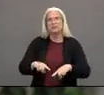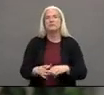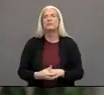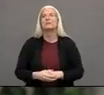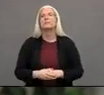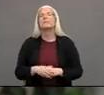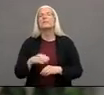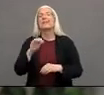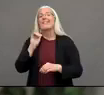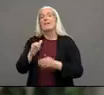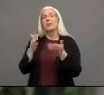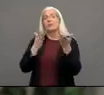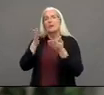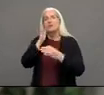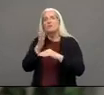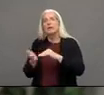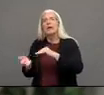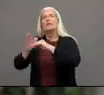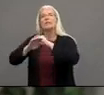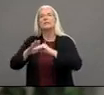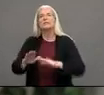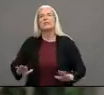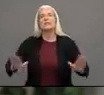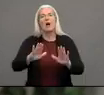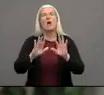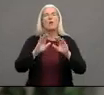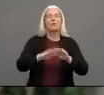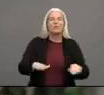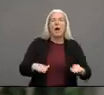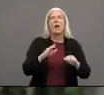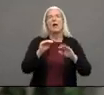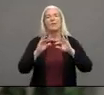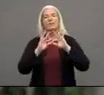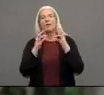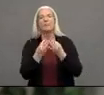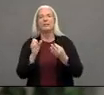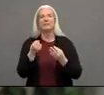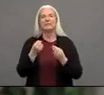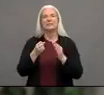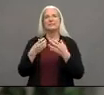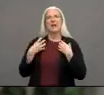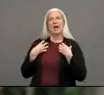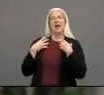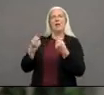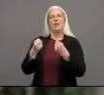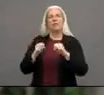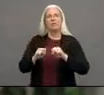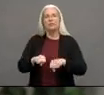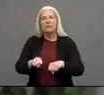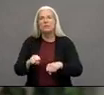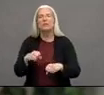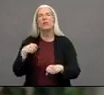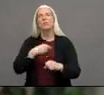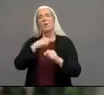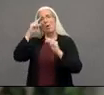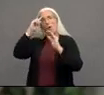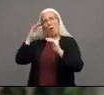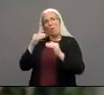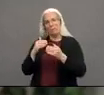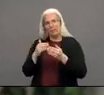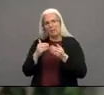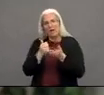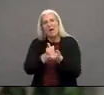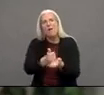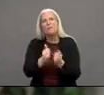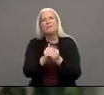the child's or the family's quality of life and hopefully provide a better health outcome Santa Clara County